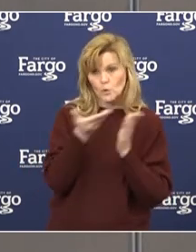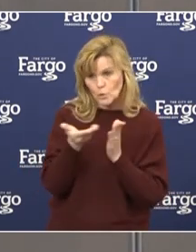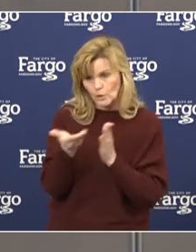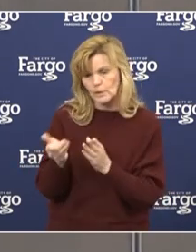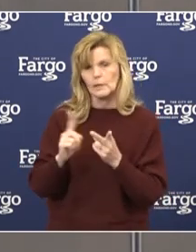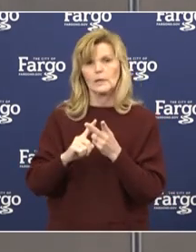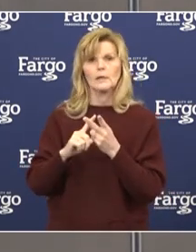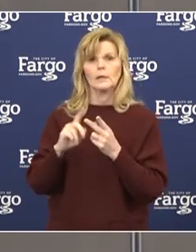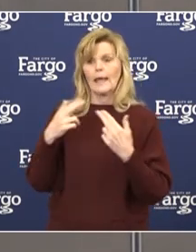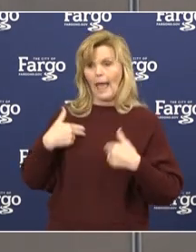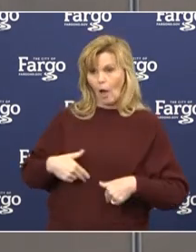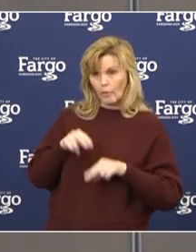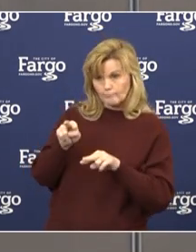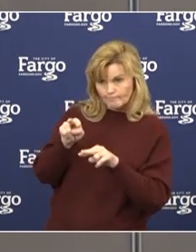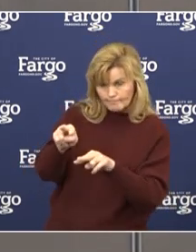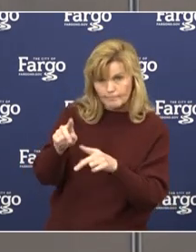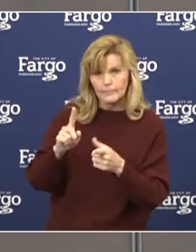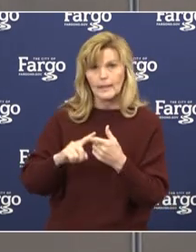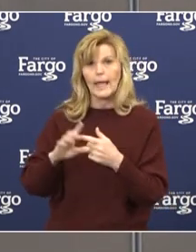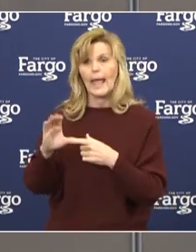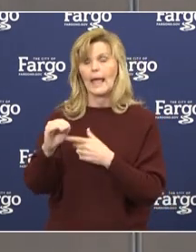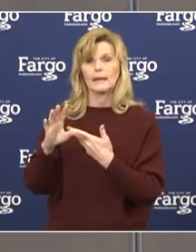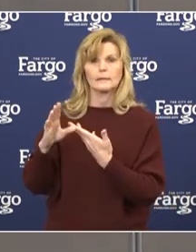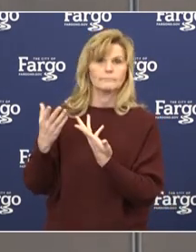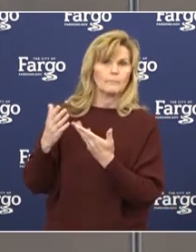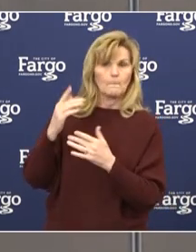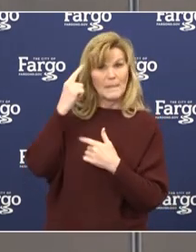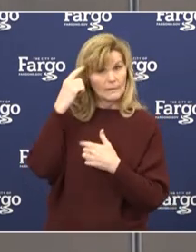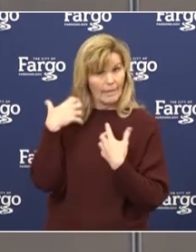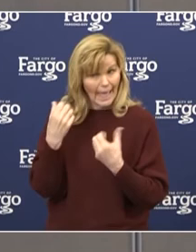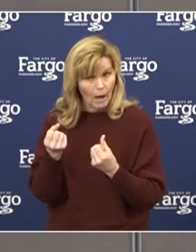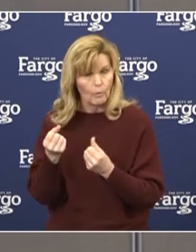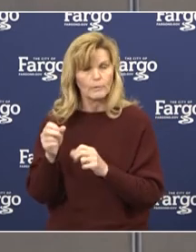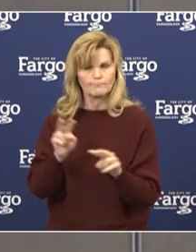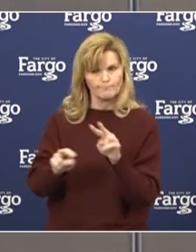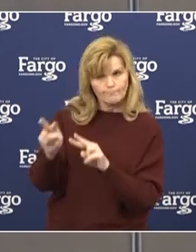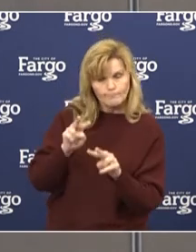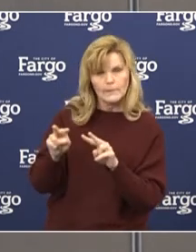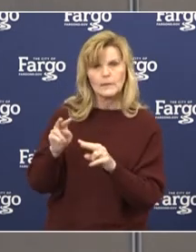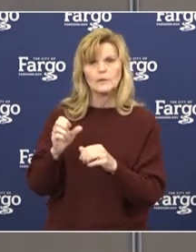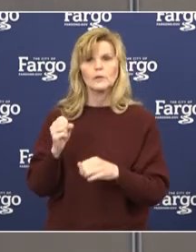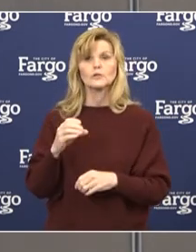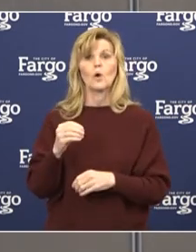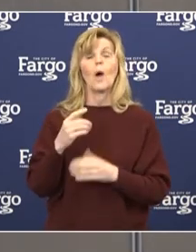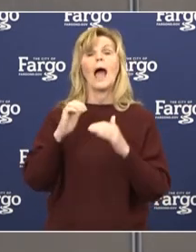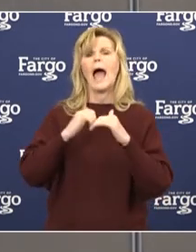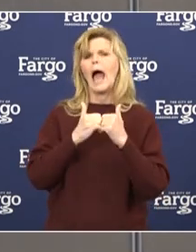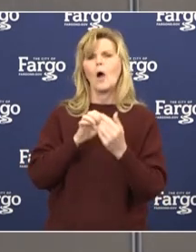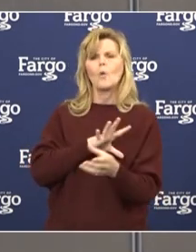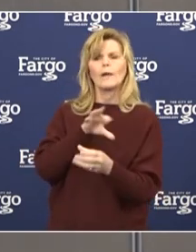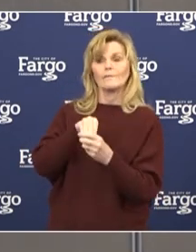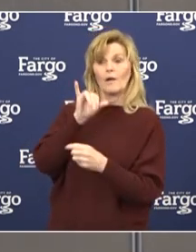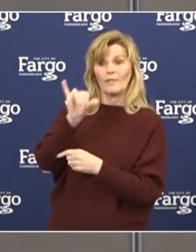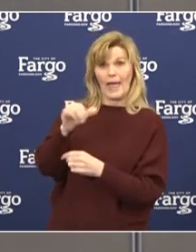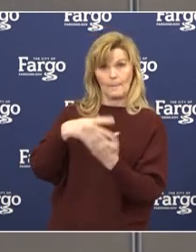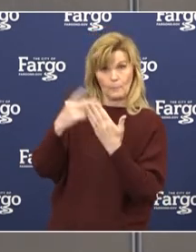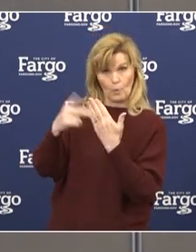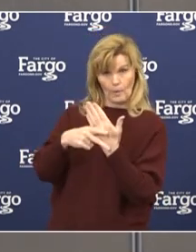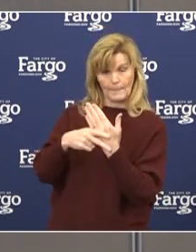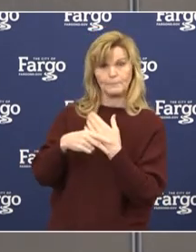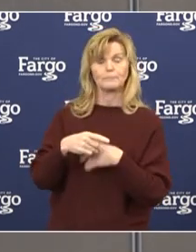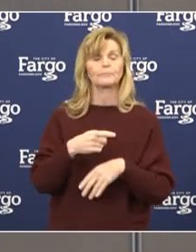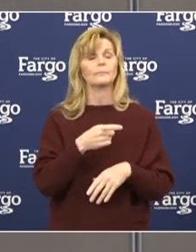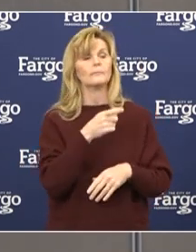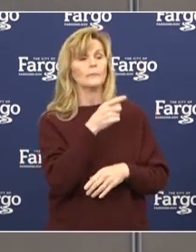lodging, behavioral health, kind of a wraparound services. So referrals for this plan would